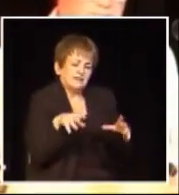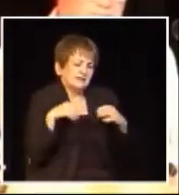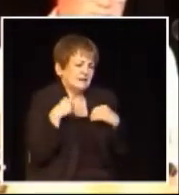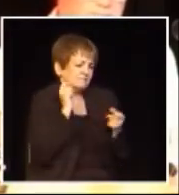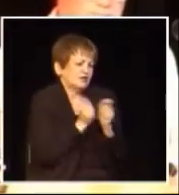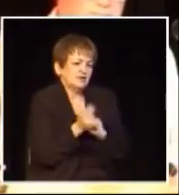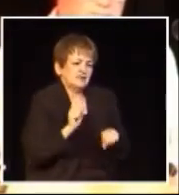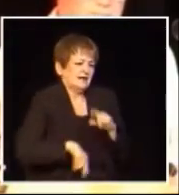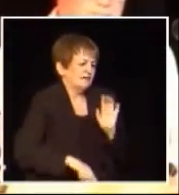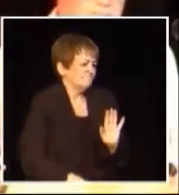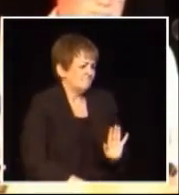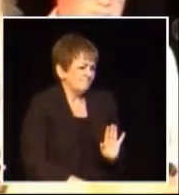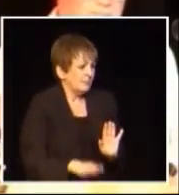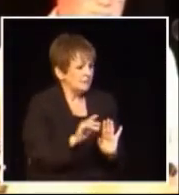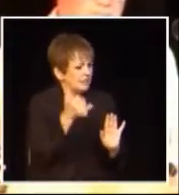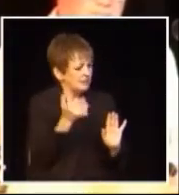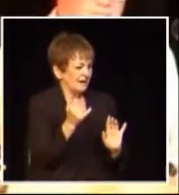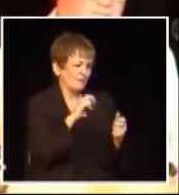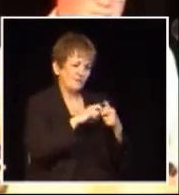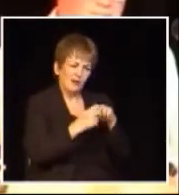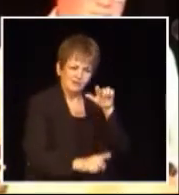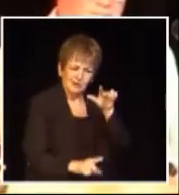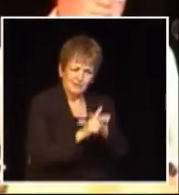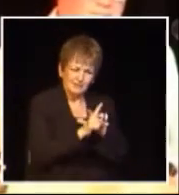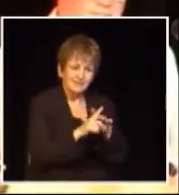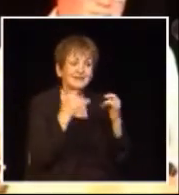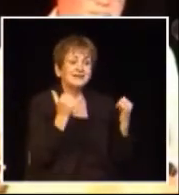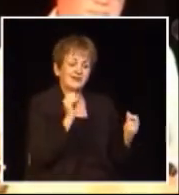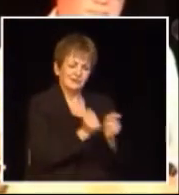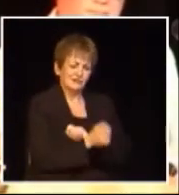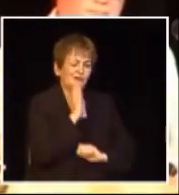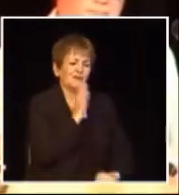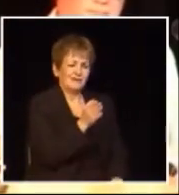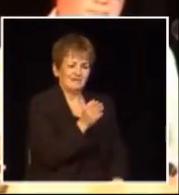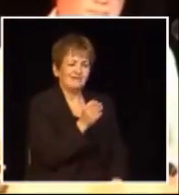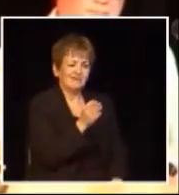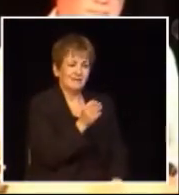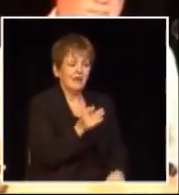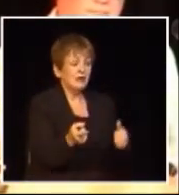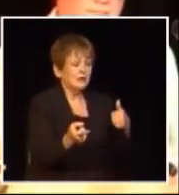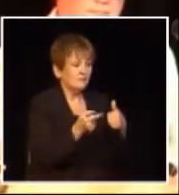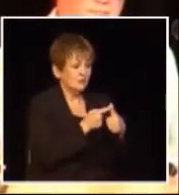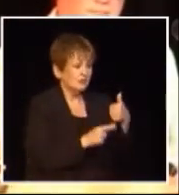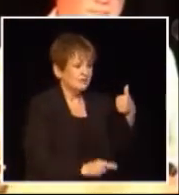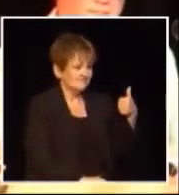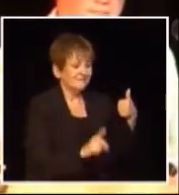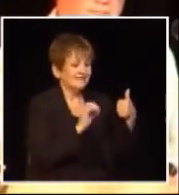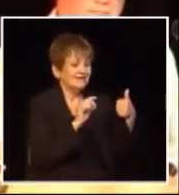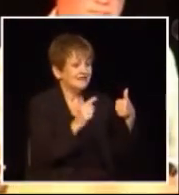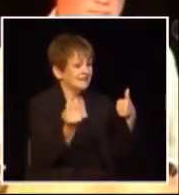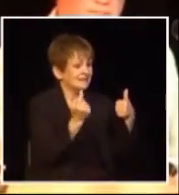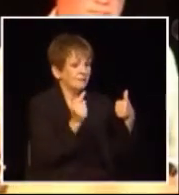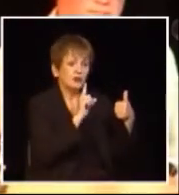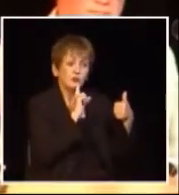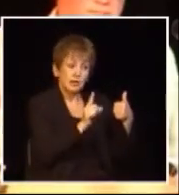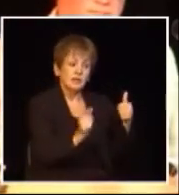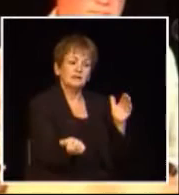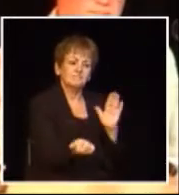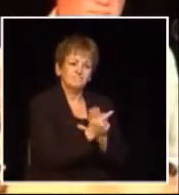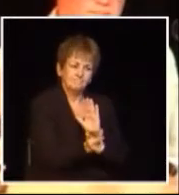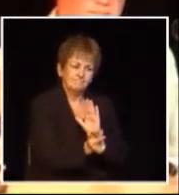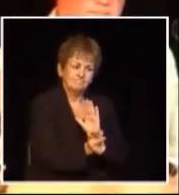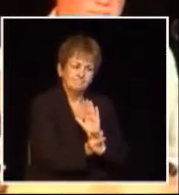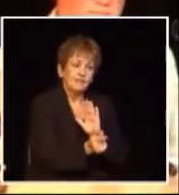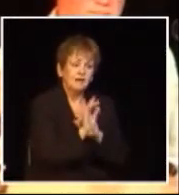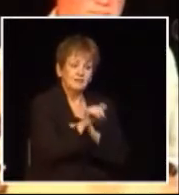it's there that's it no changing it but now they're in trouble so now they're going to change it first of all they